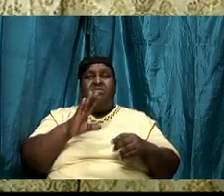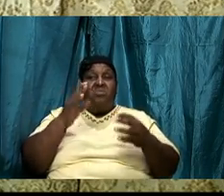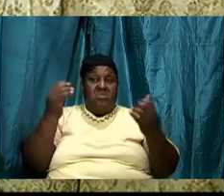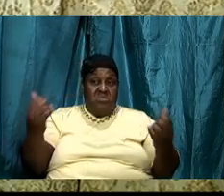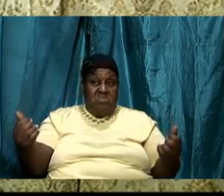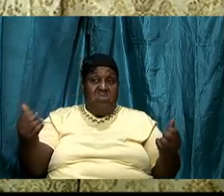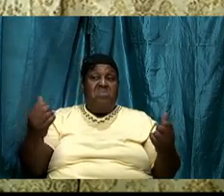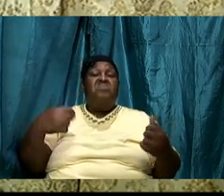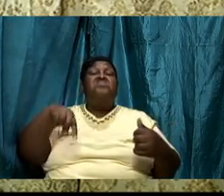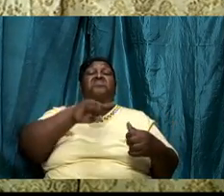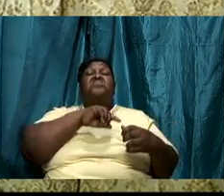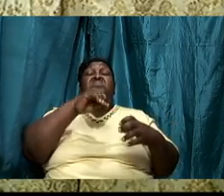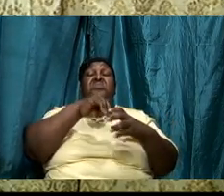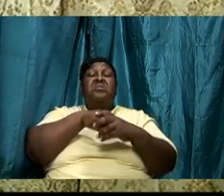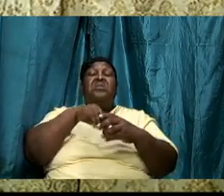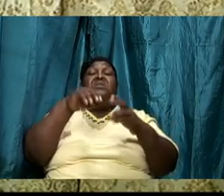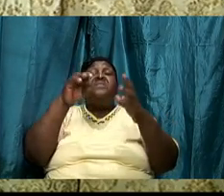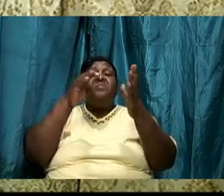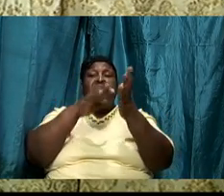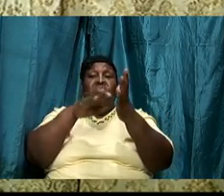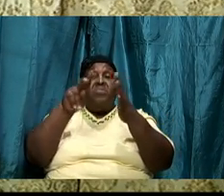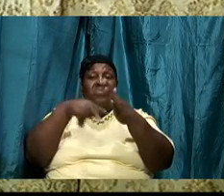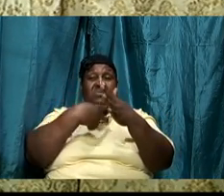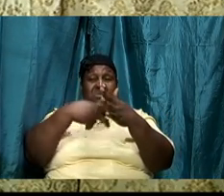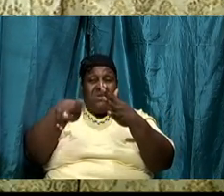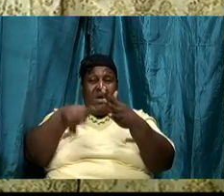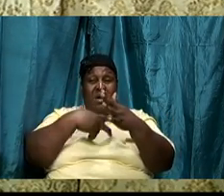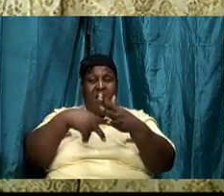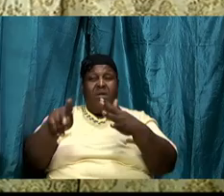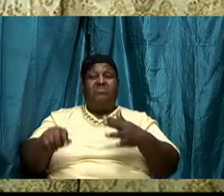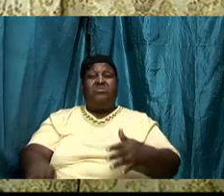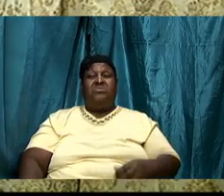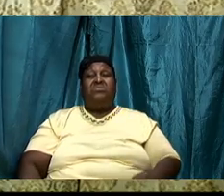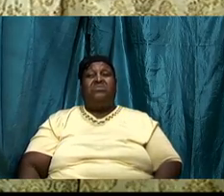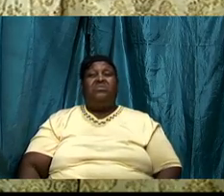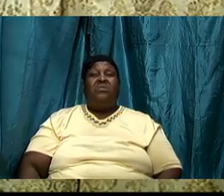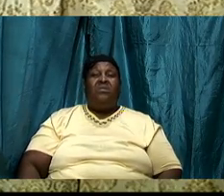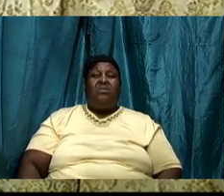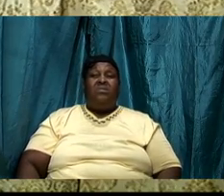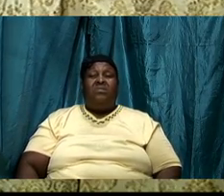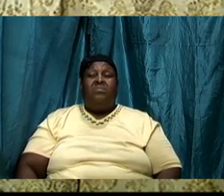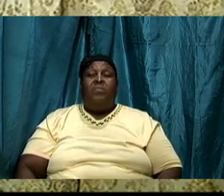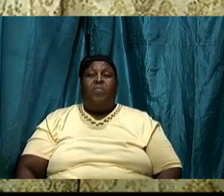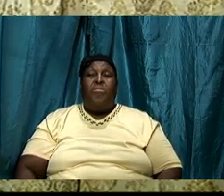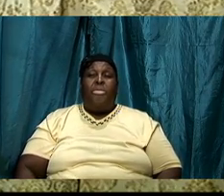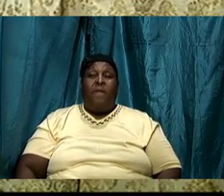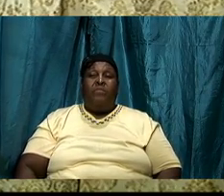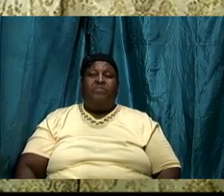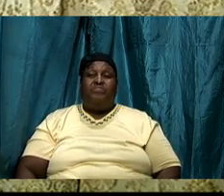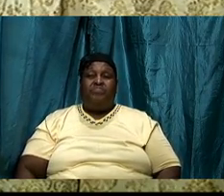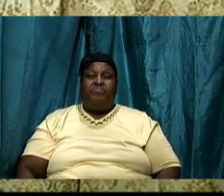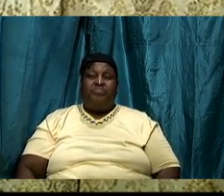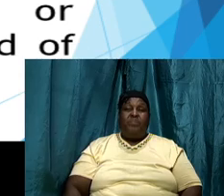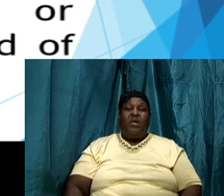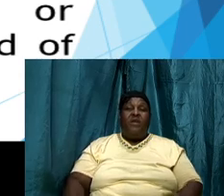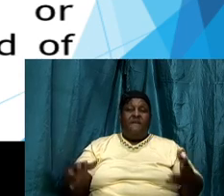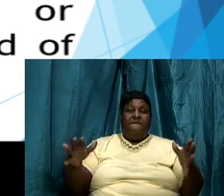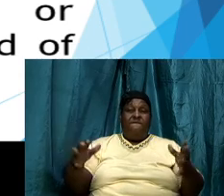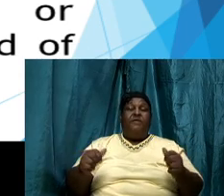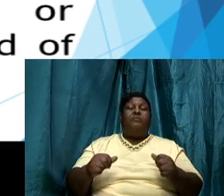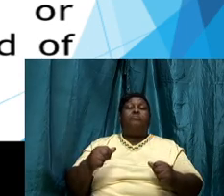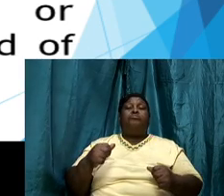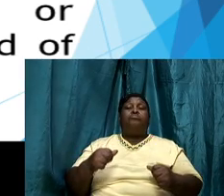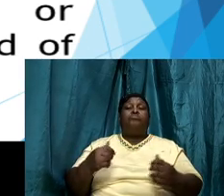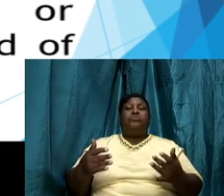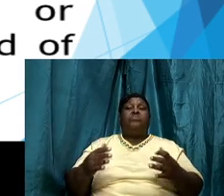and I encourage everyone let's quickly get back to the slides so that we can be clear